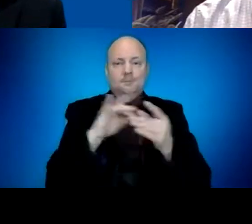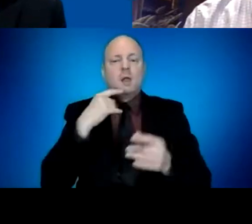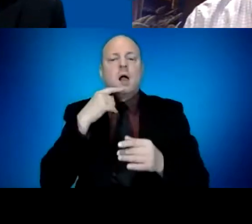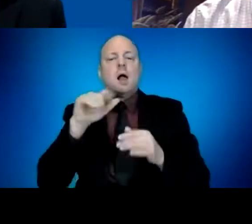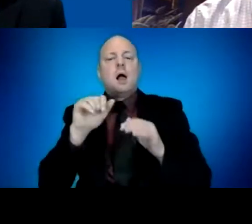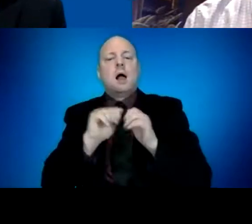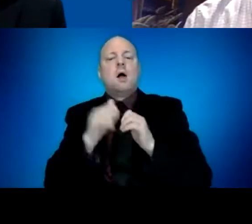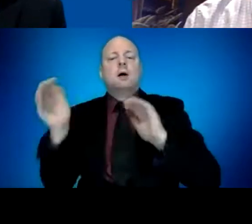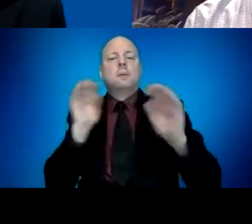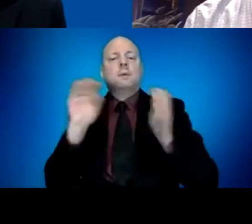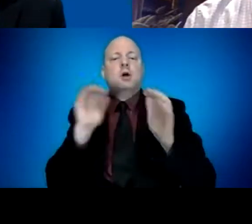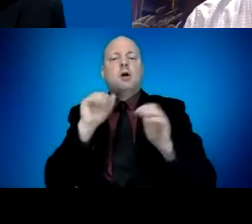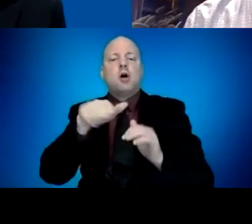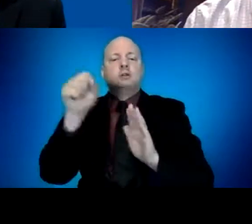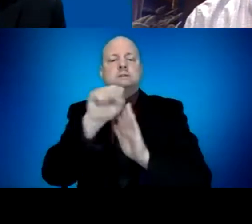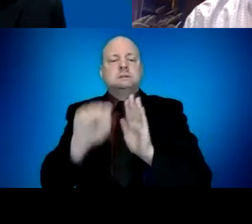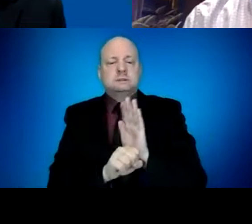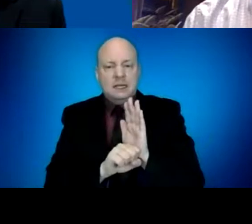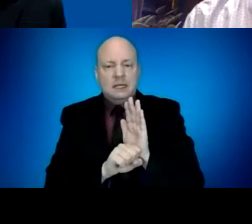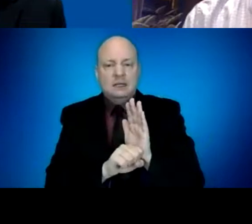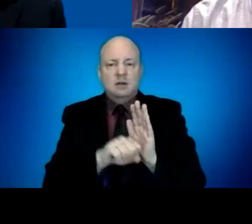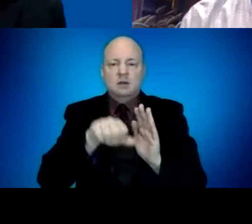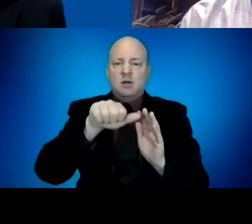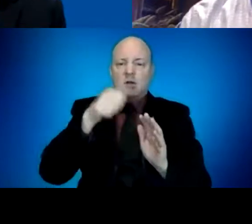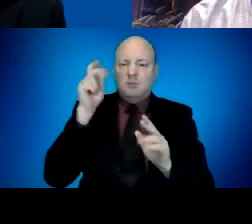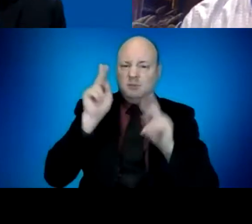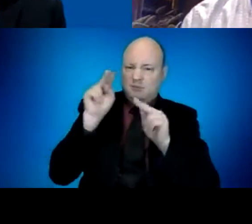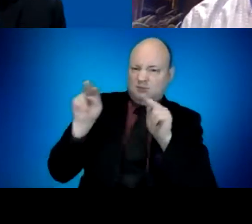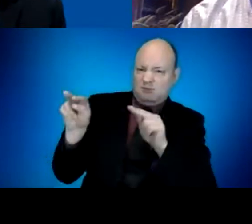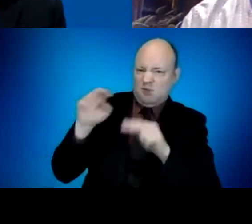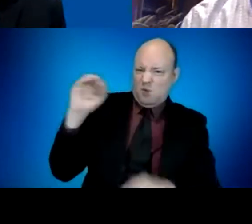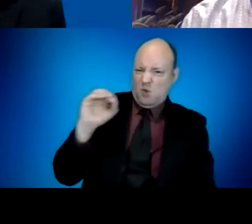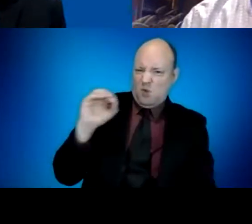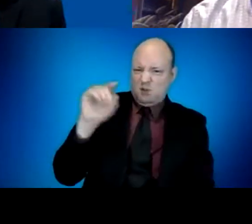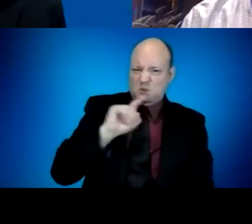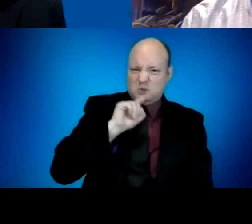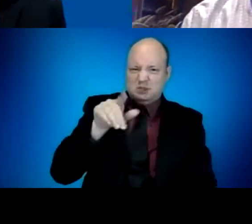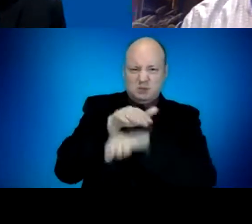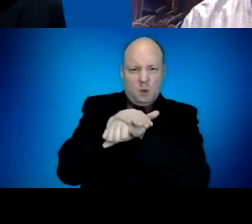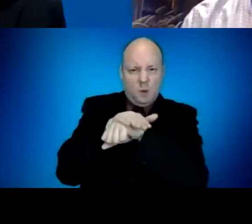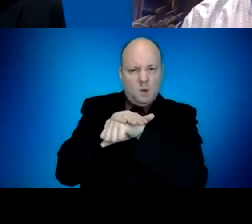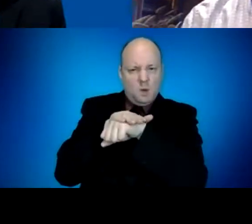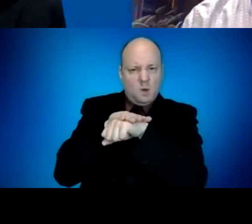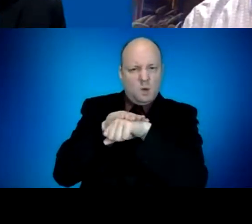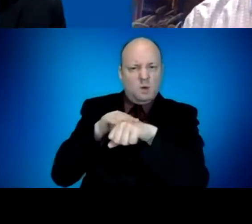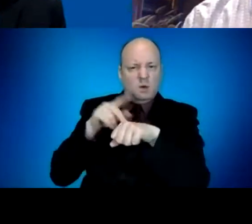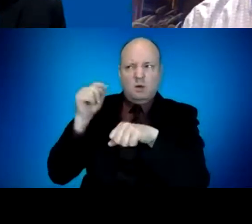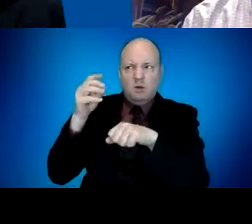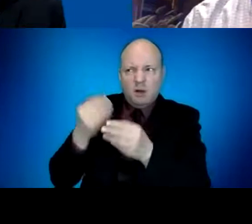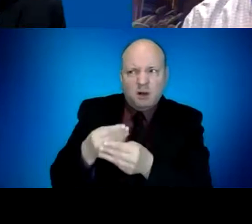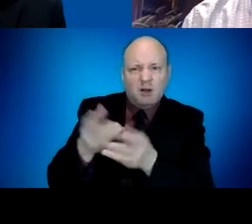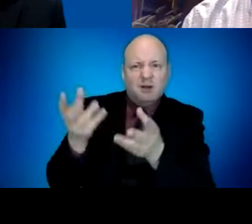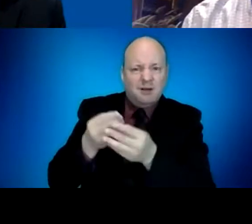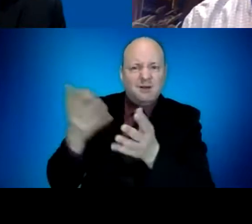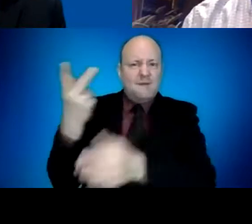criticism that Oregon is a bit slower on the release of this vaccine and getting it into the arms of our community members than other